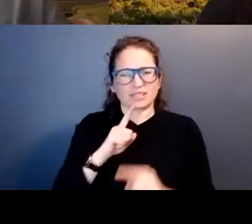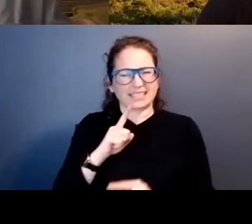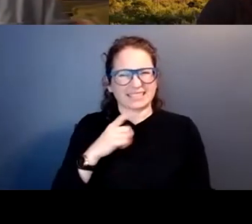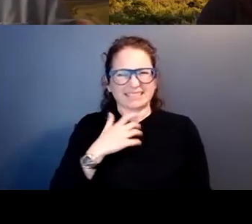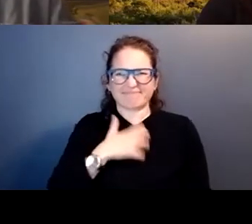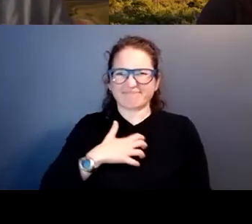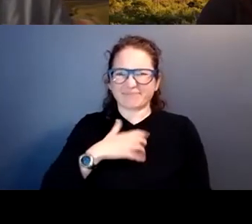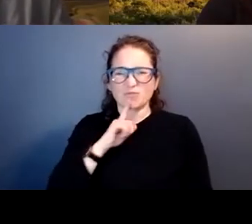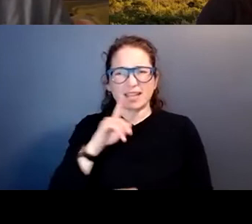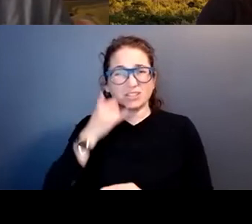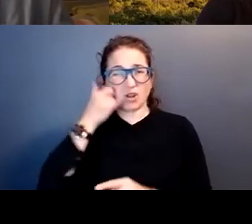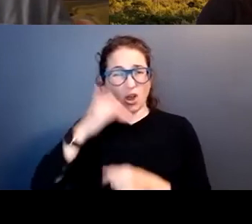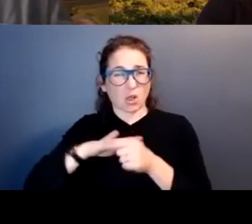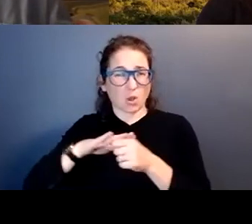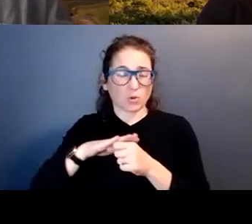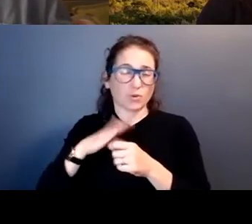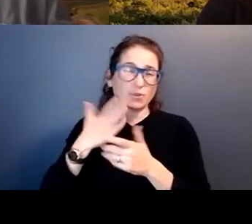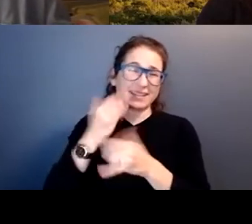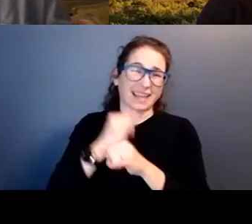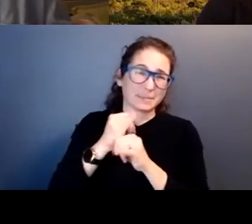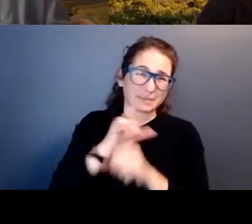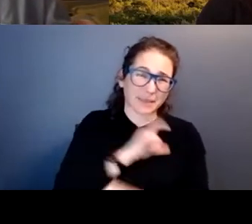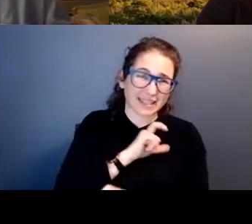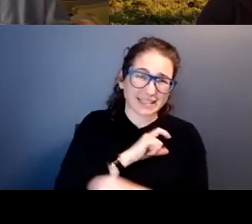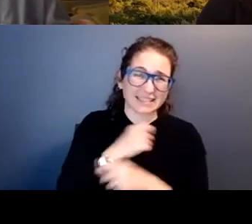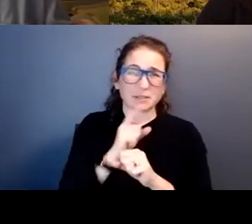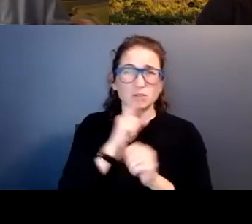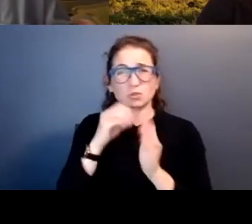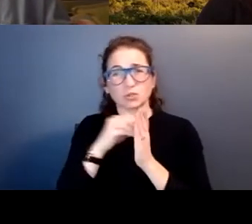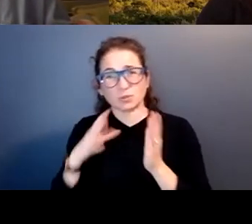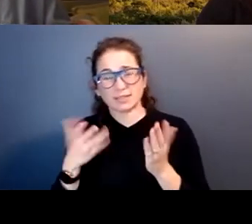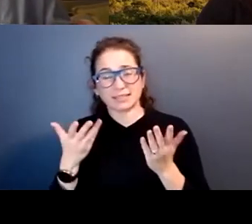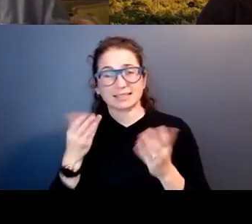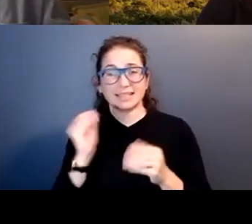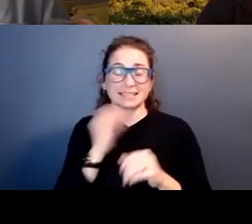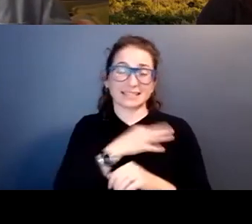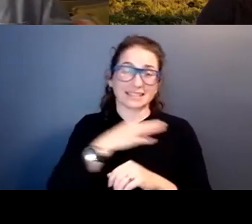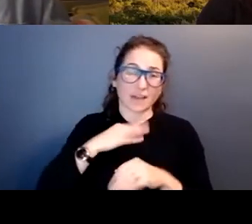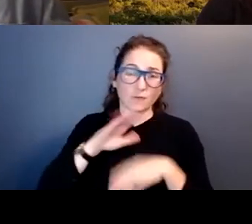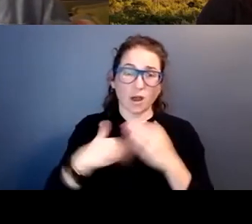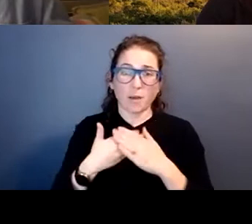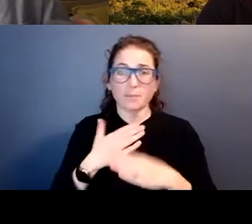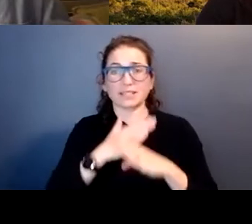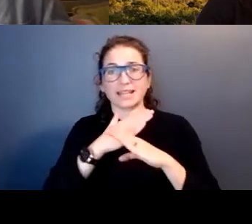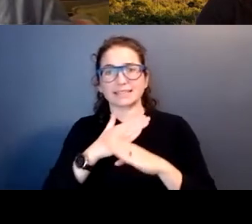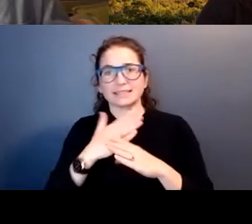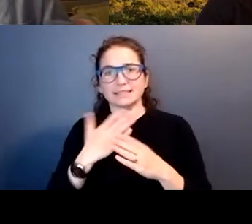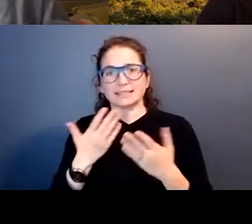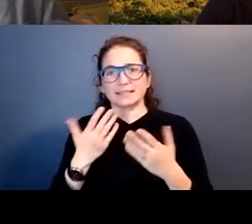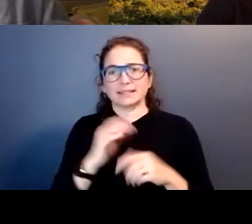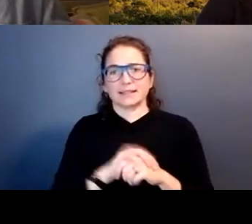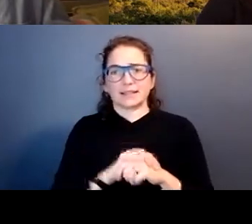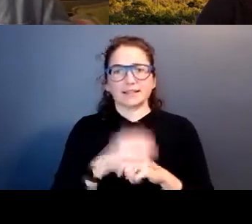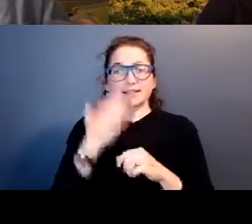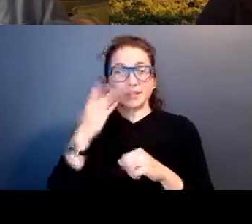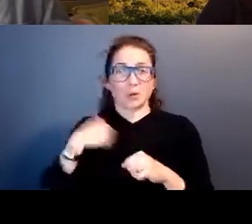we had to call the local campus police and make sure that our students and our, and our staff were protected because we had the